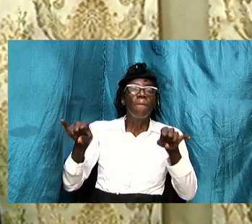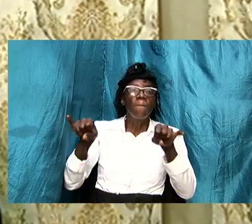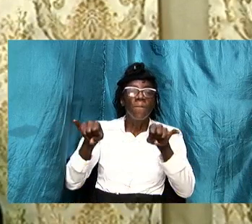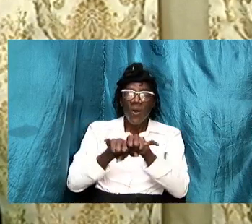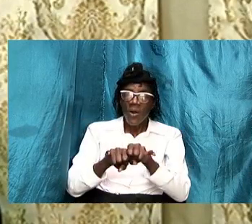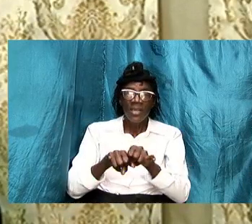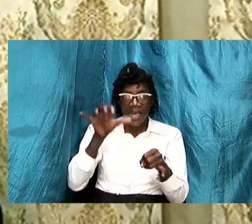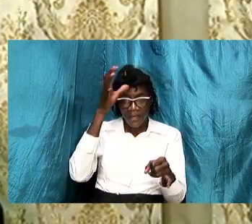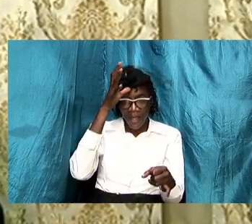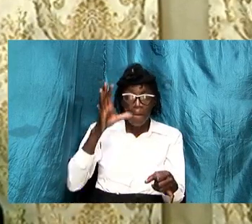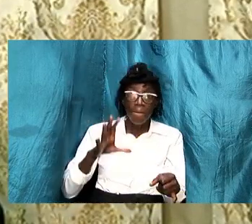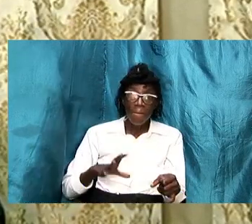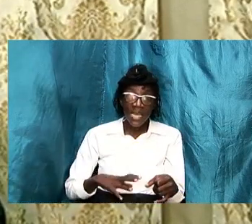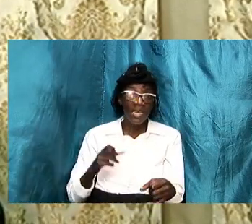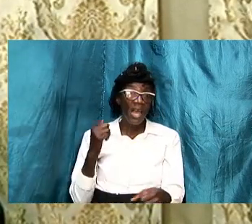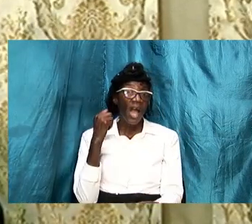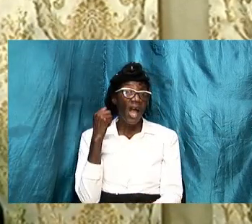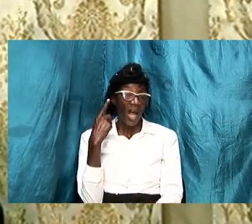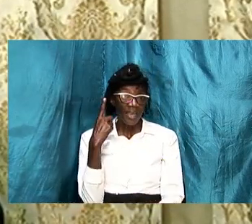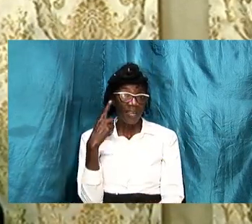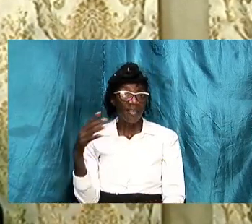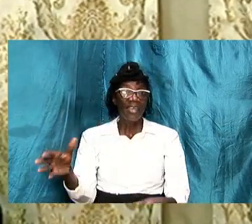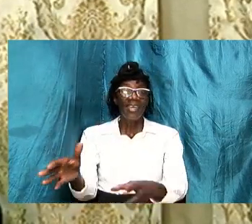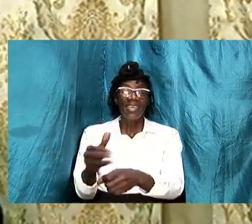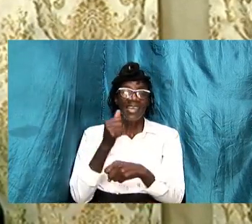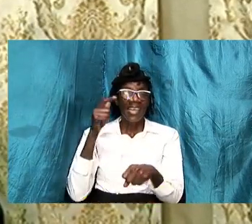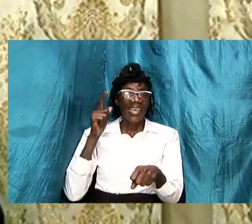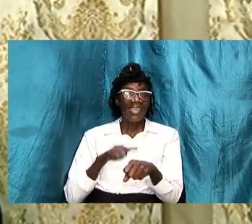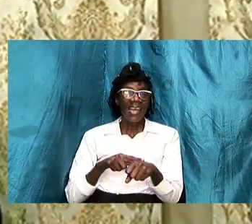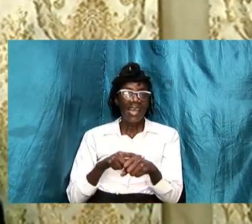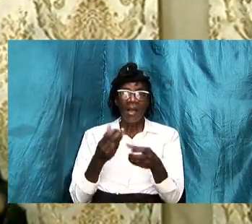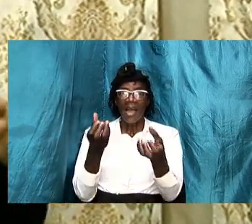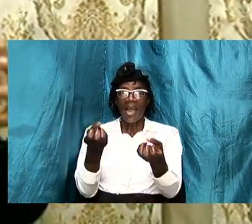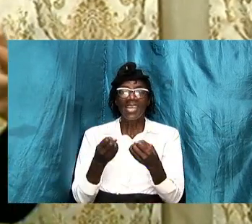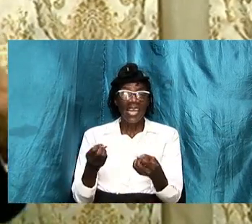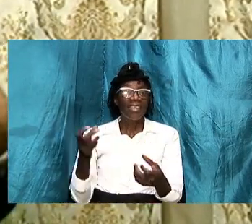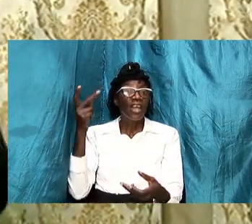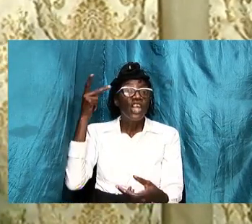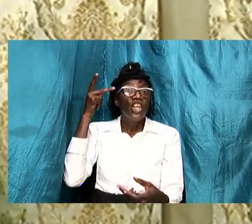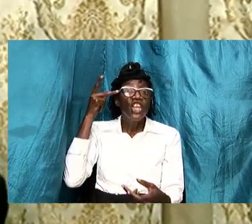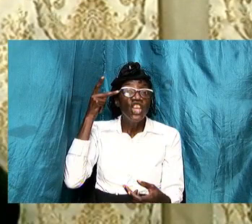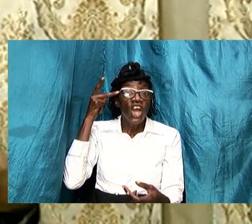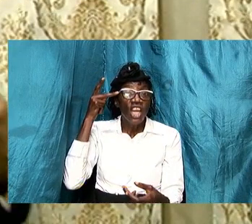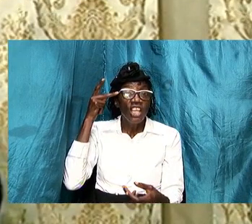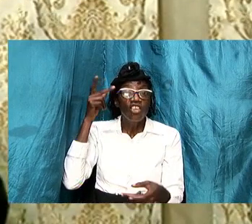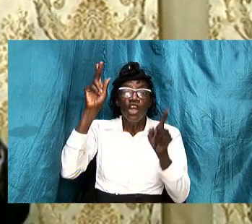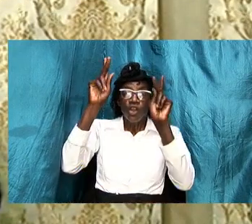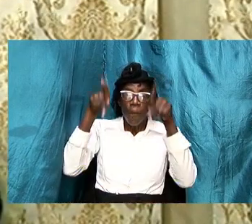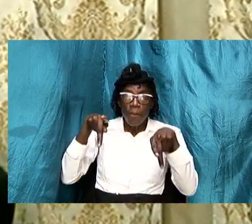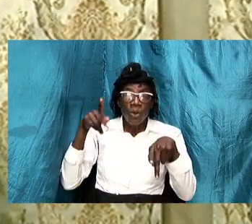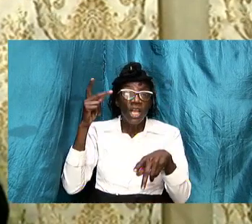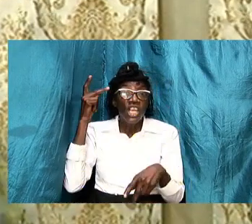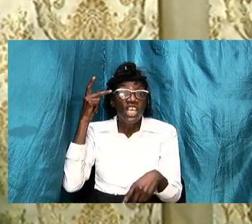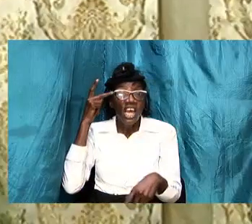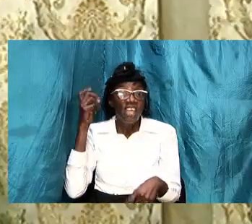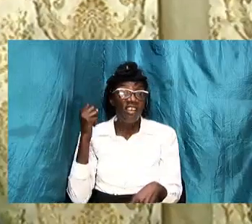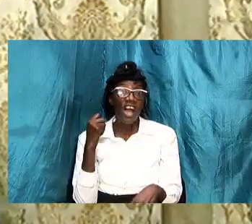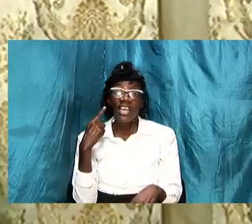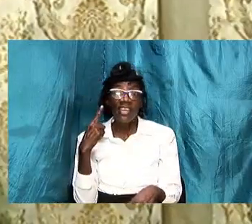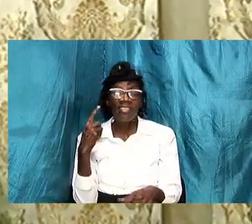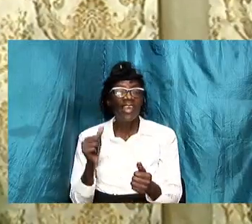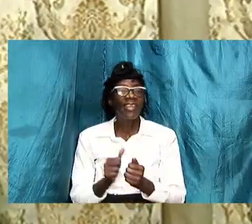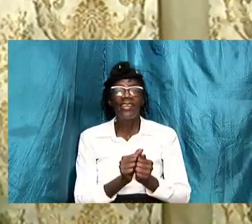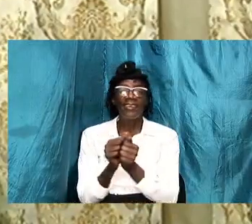understand that we take time out and gain knowledge so that we can put the knowledge and the understanding together